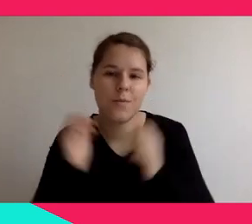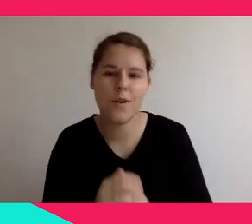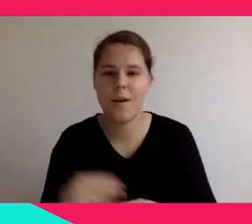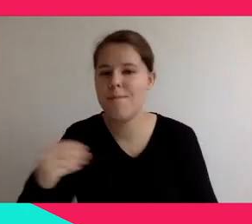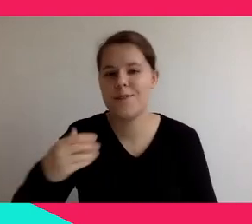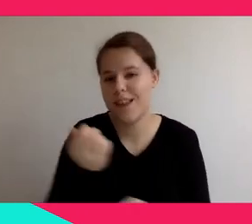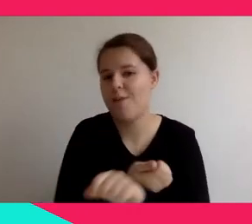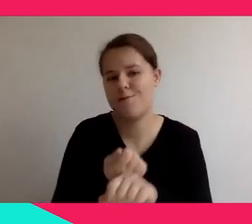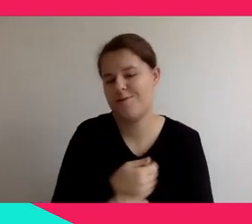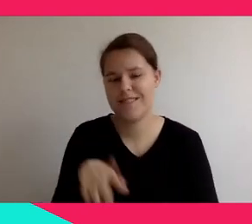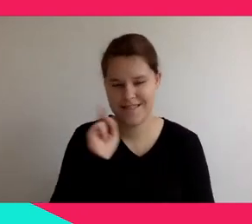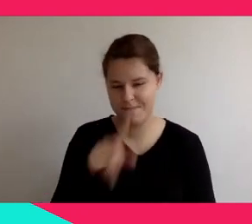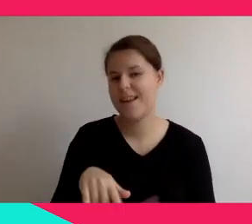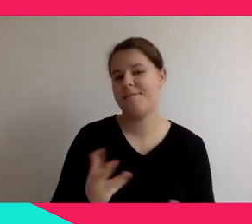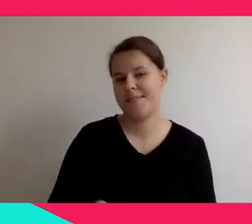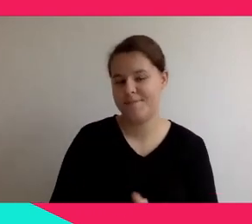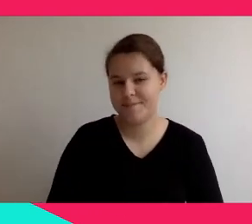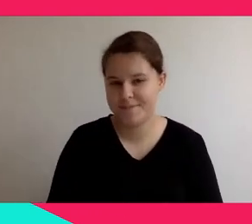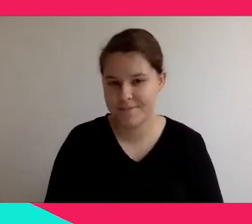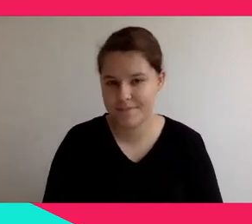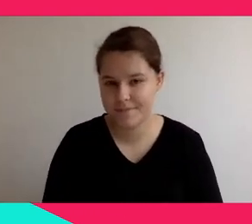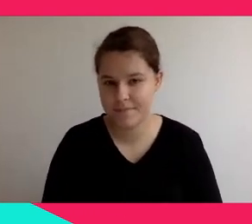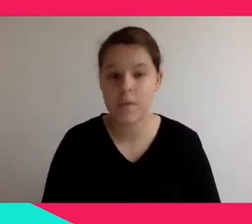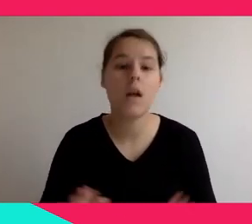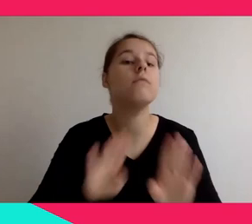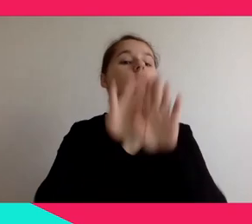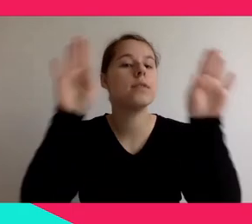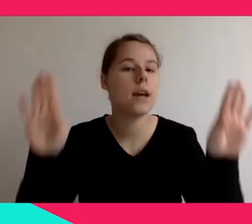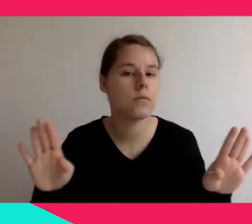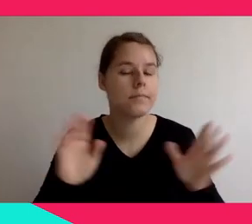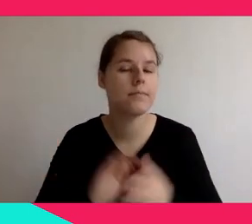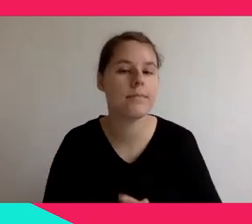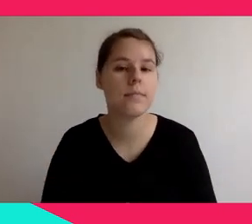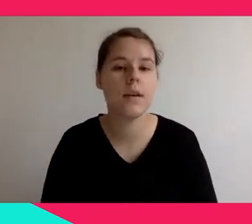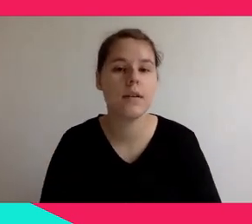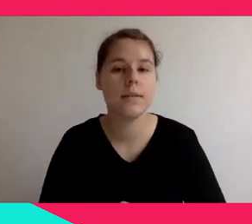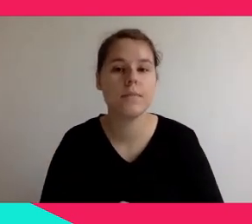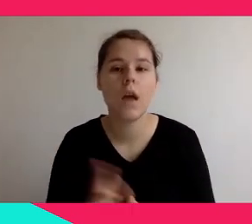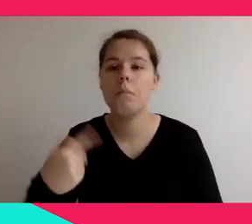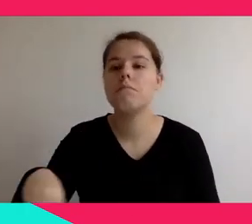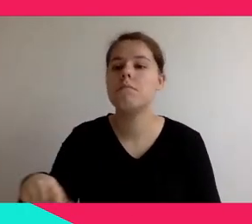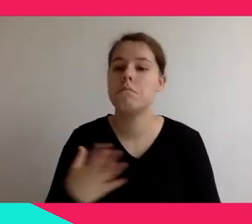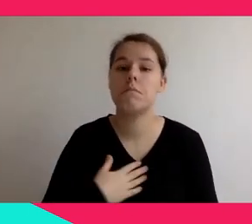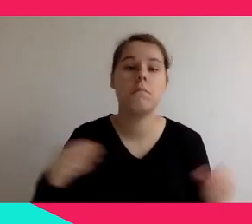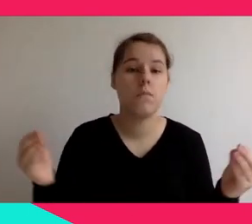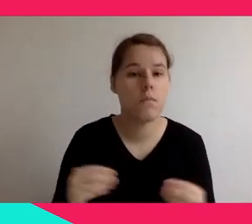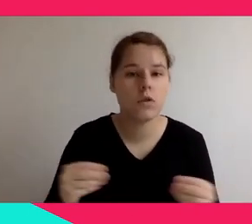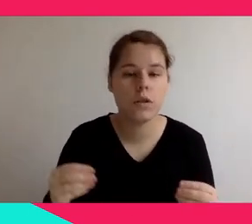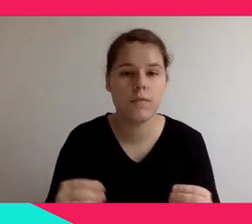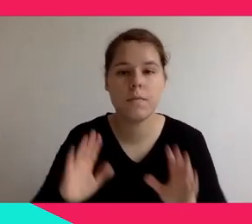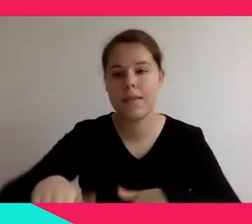the museum ecosystem, are its capacity to give a context and to engage the visitor.